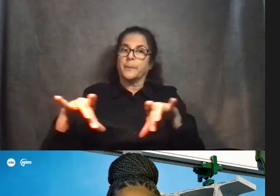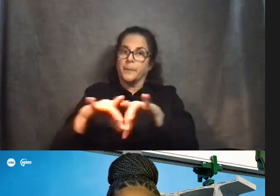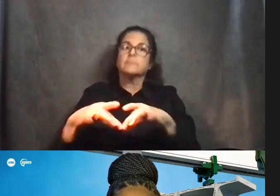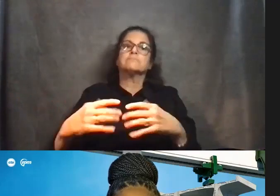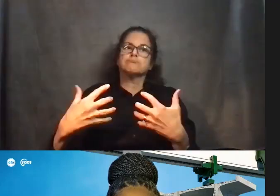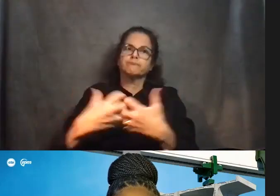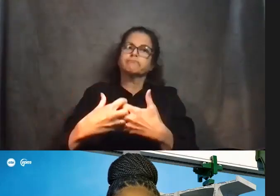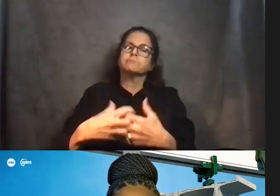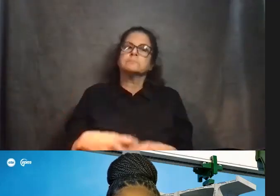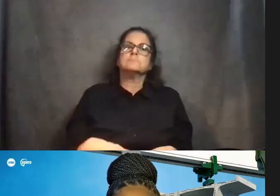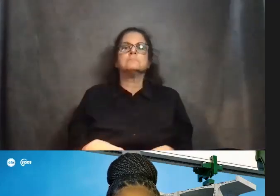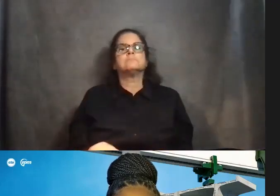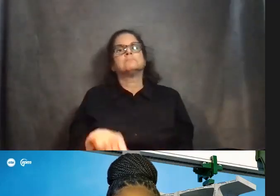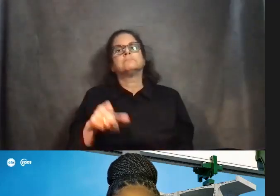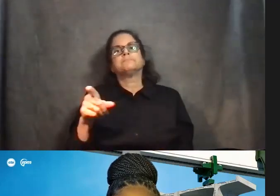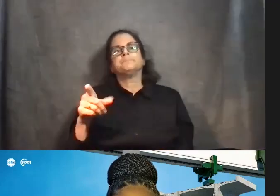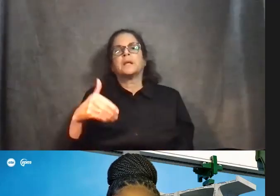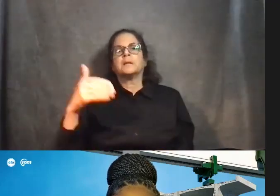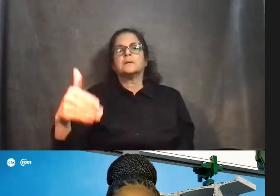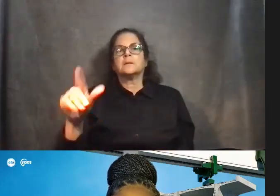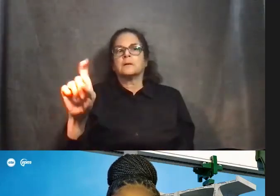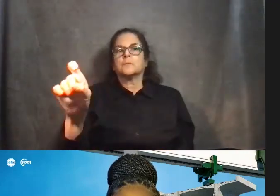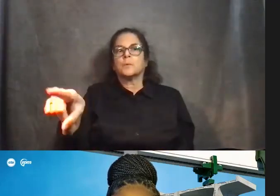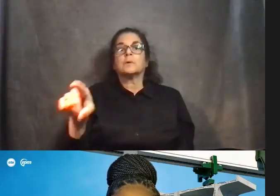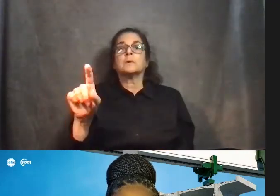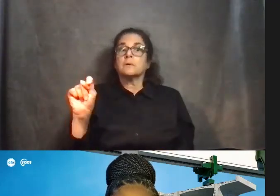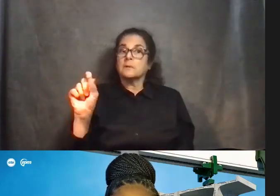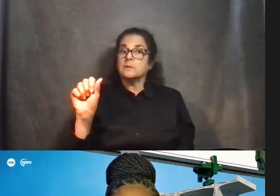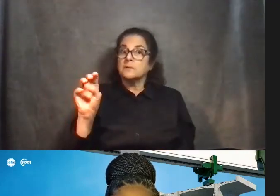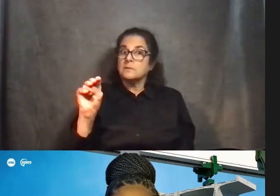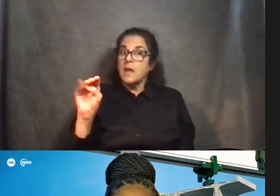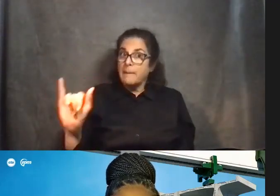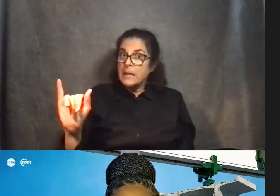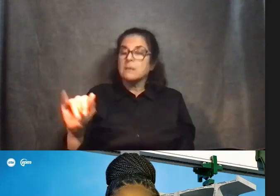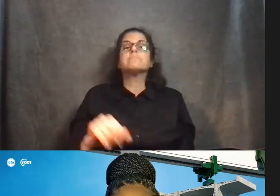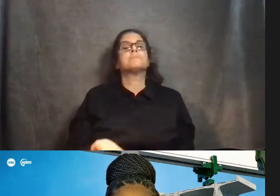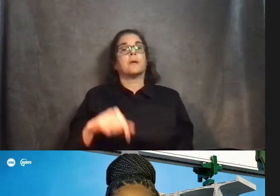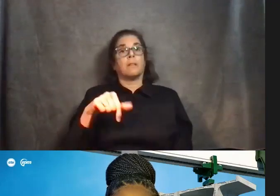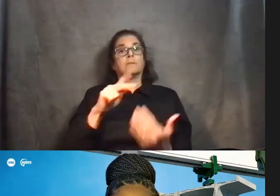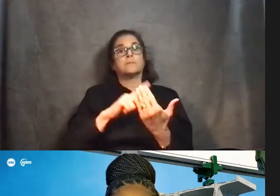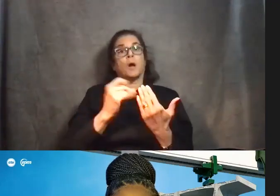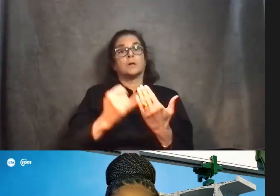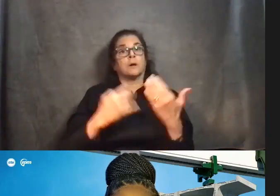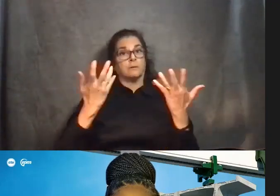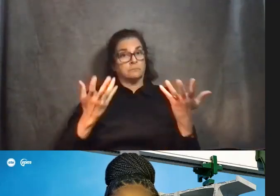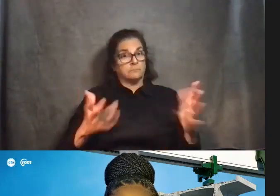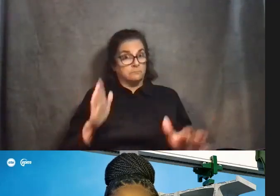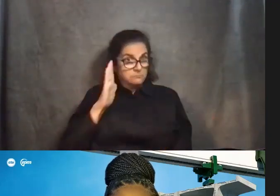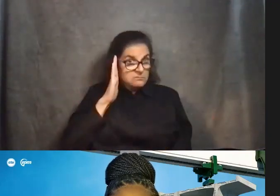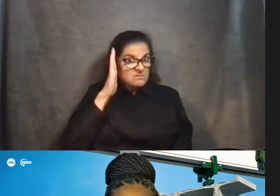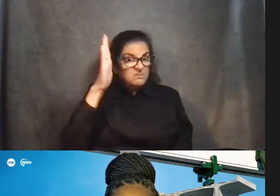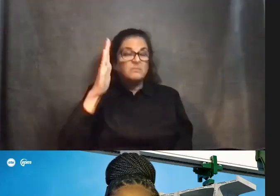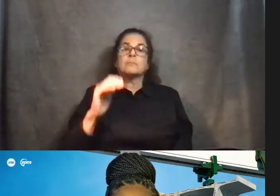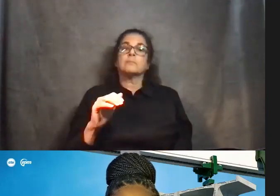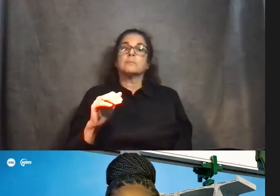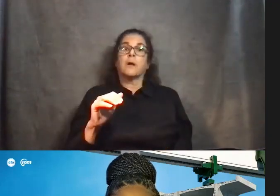The next question is for Tammy. After this project is complete, will construction proceed with the stations